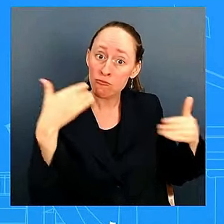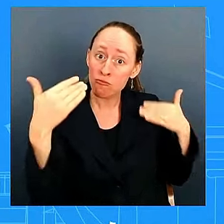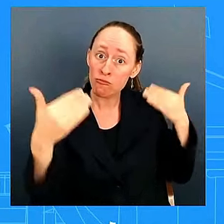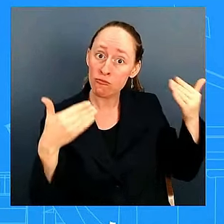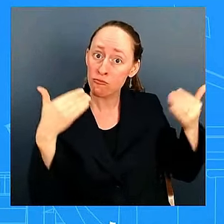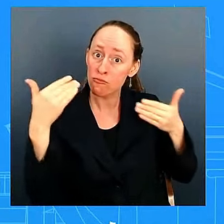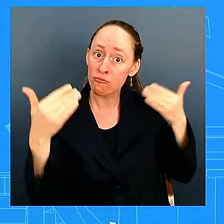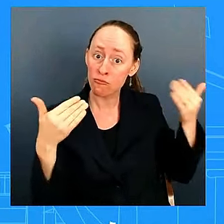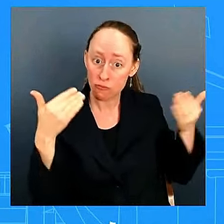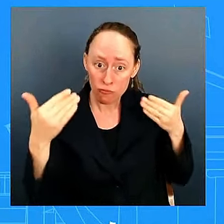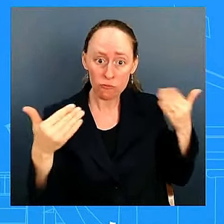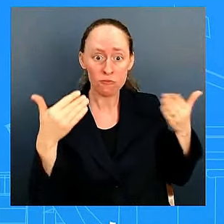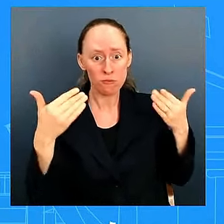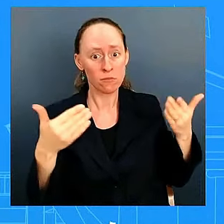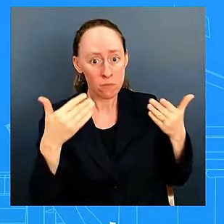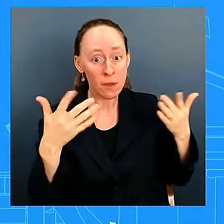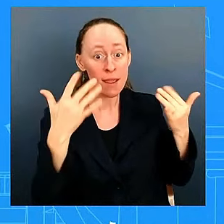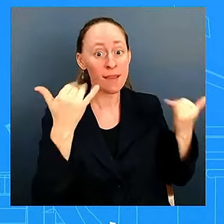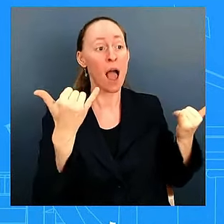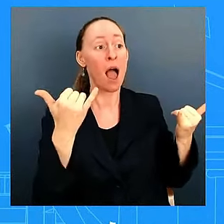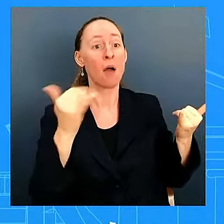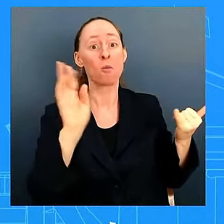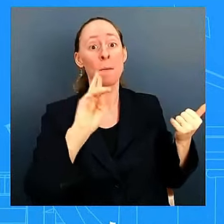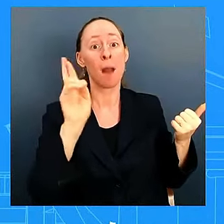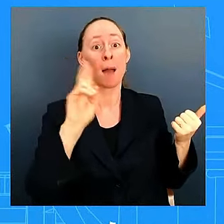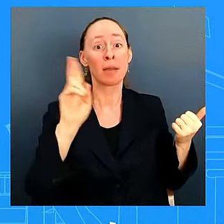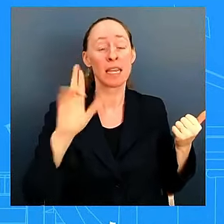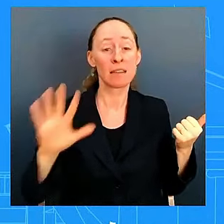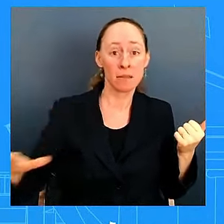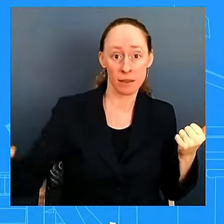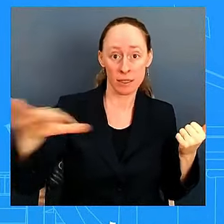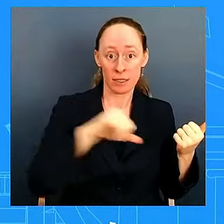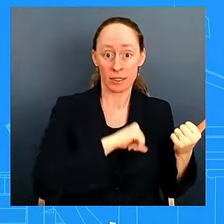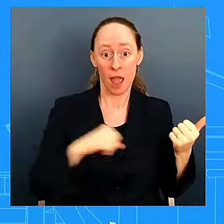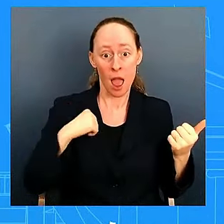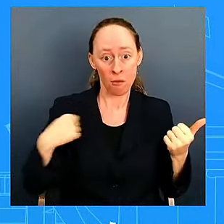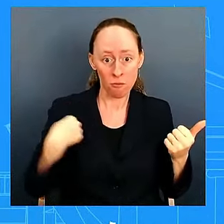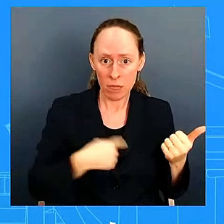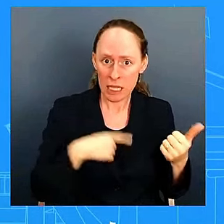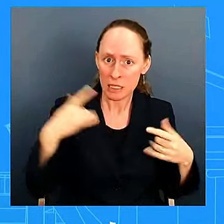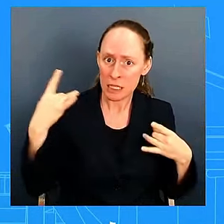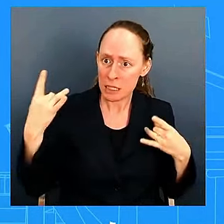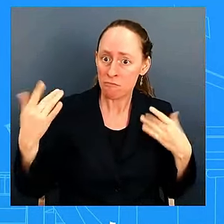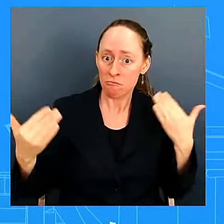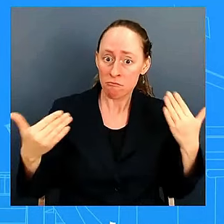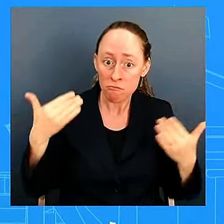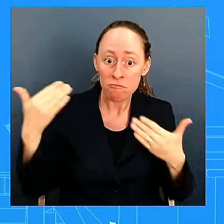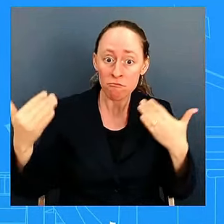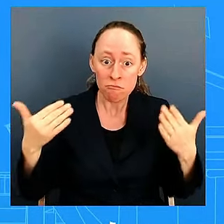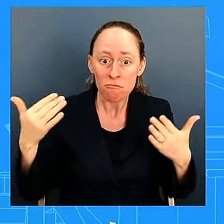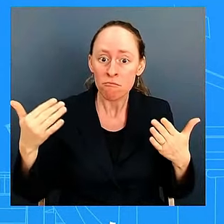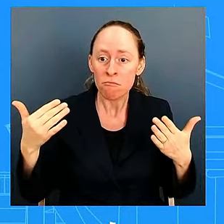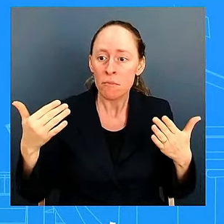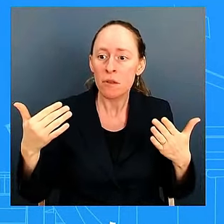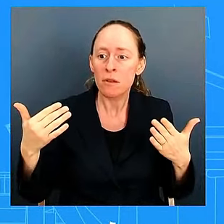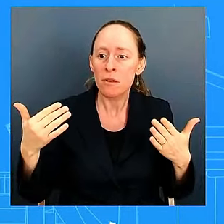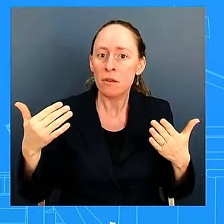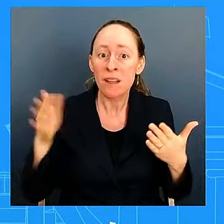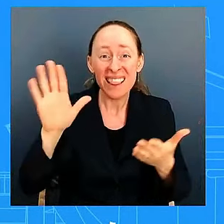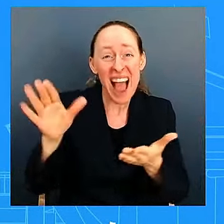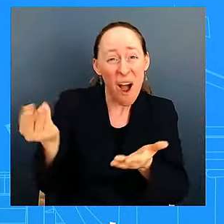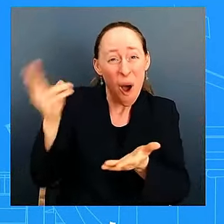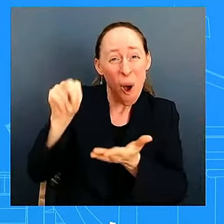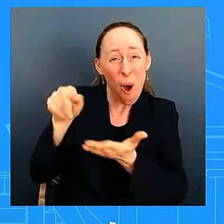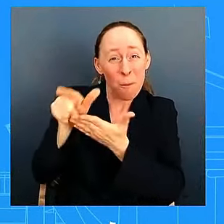republican senators here to get that done and they voted against to your point against their own bill twice twice because of the former